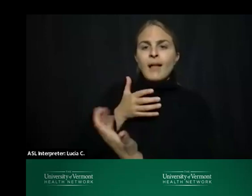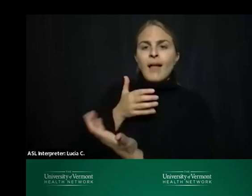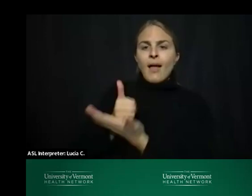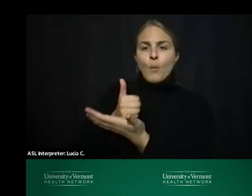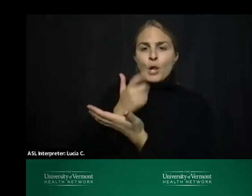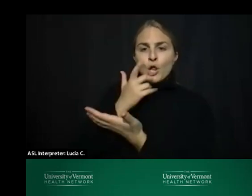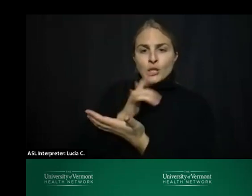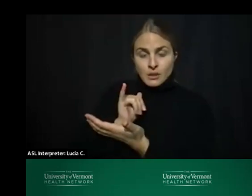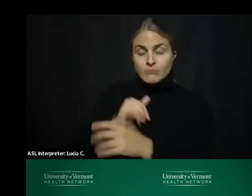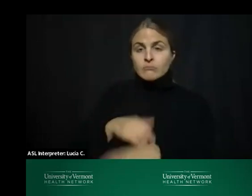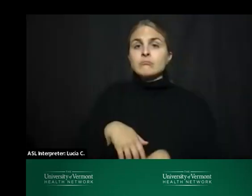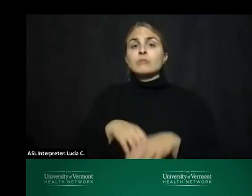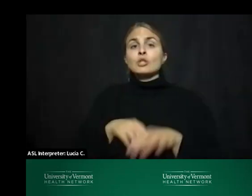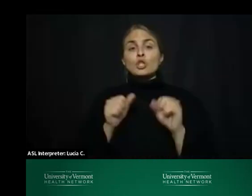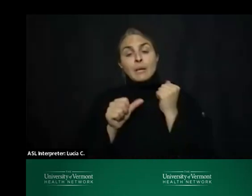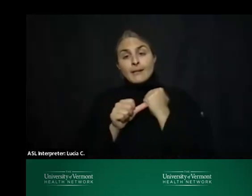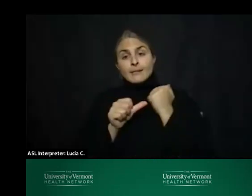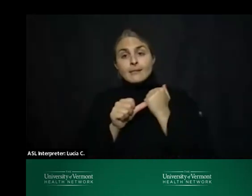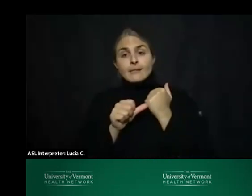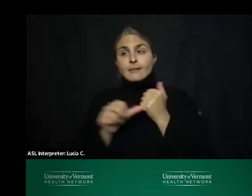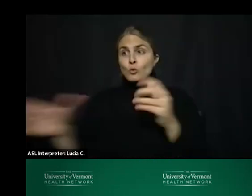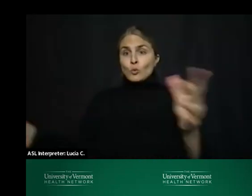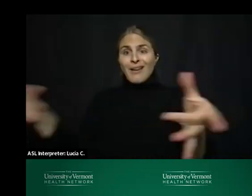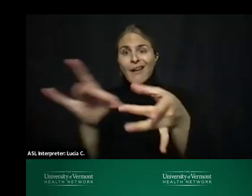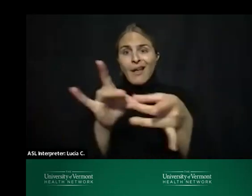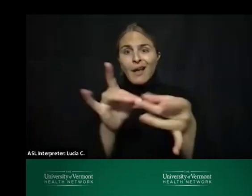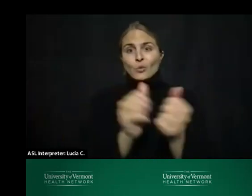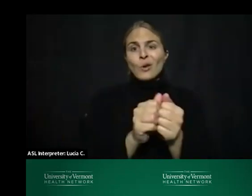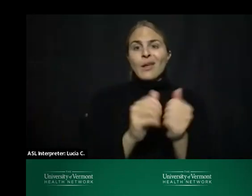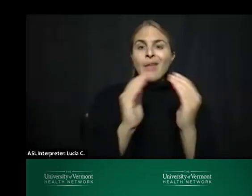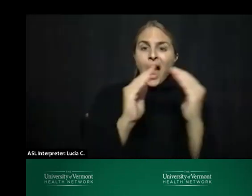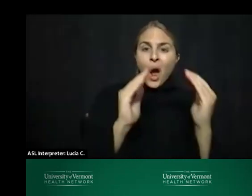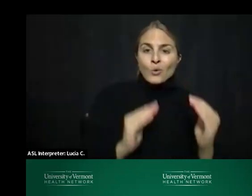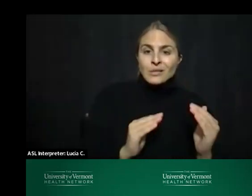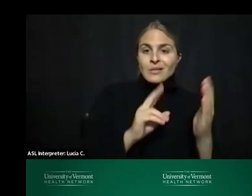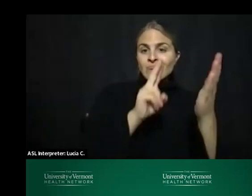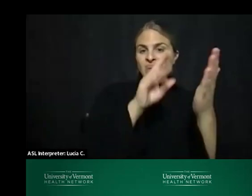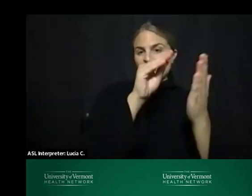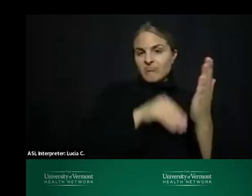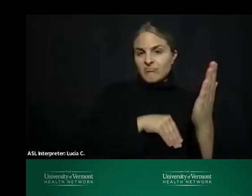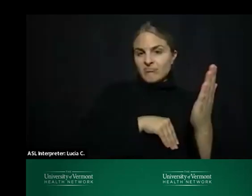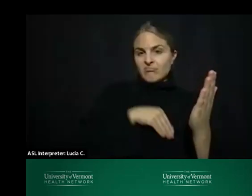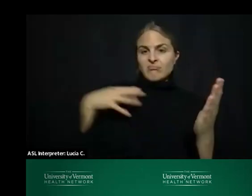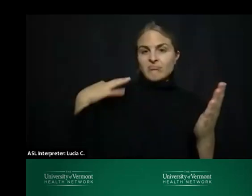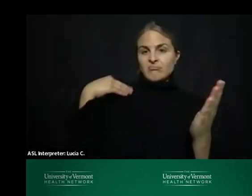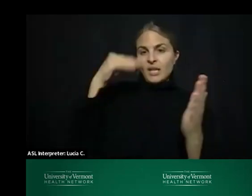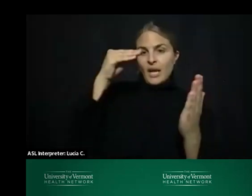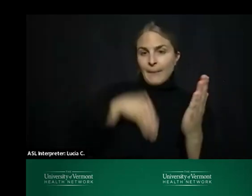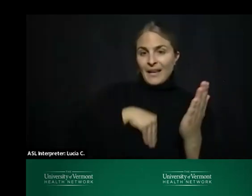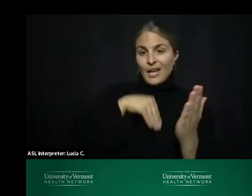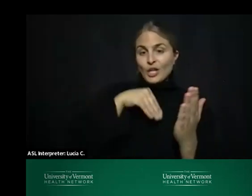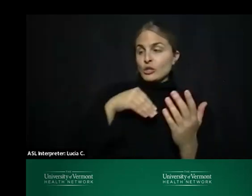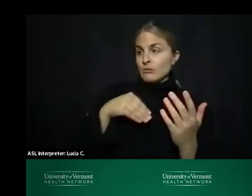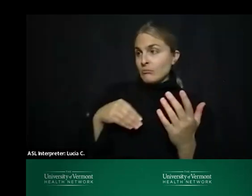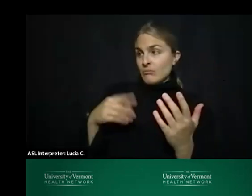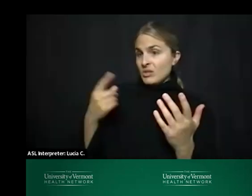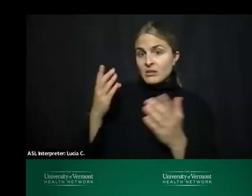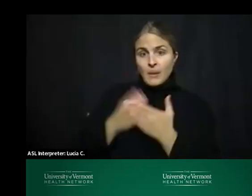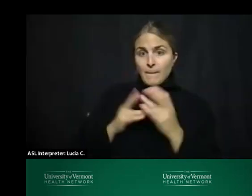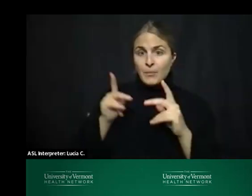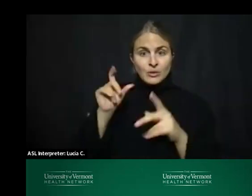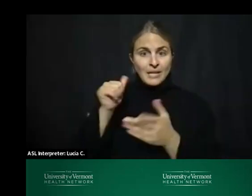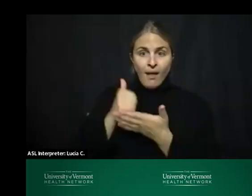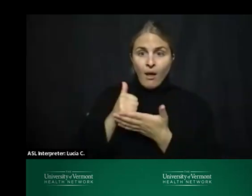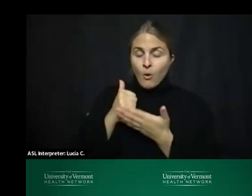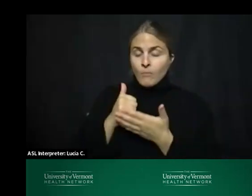be assistance connecting to a housing application or help completing a housing application for some guests that may